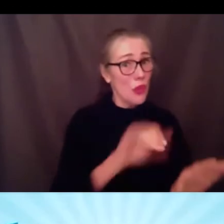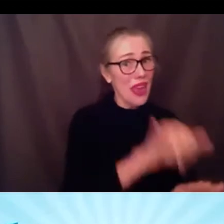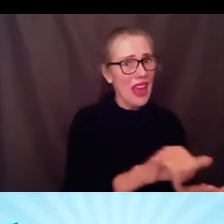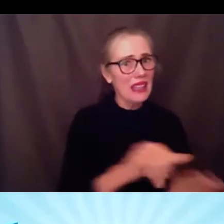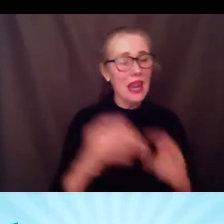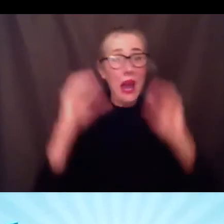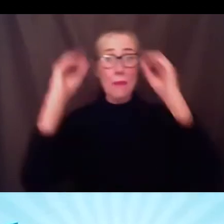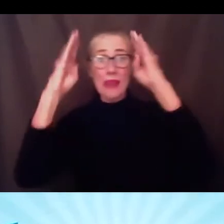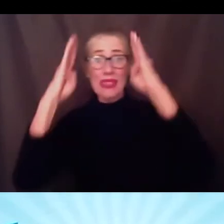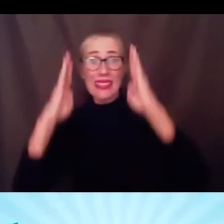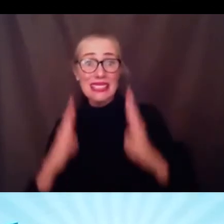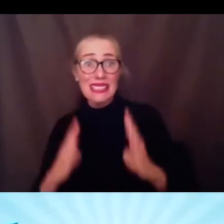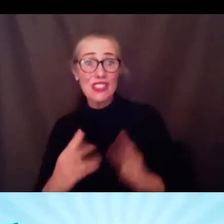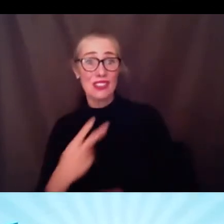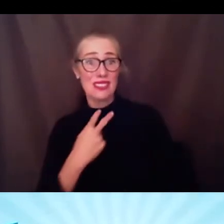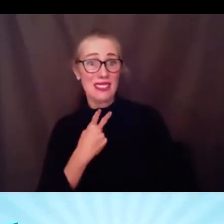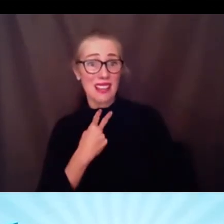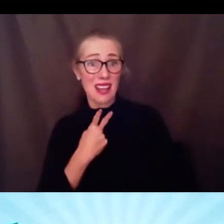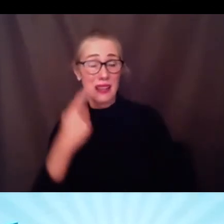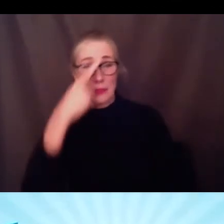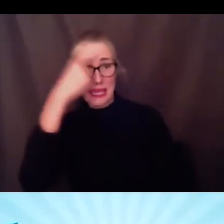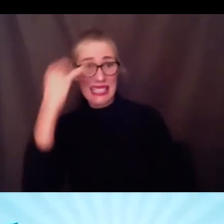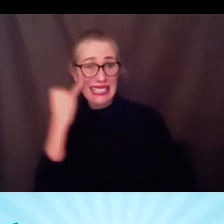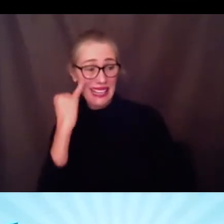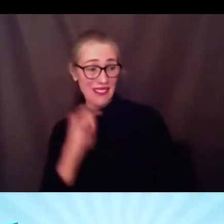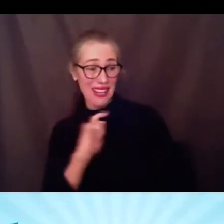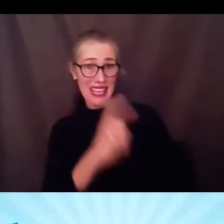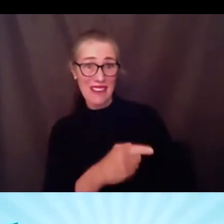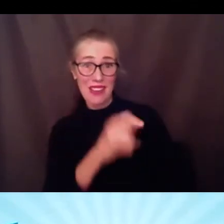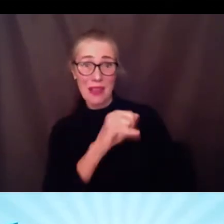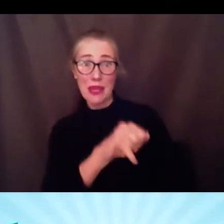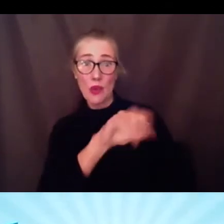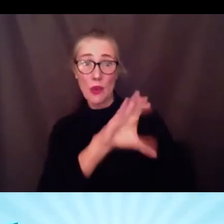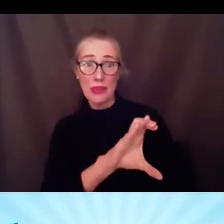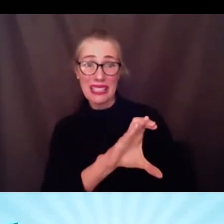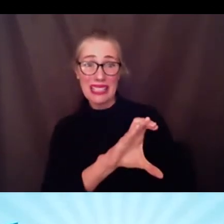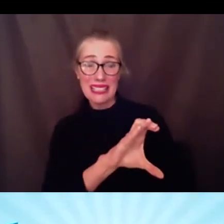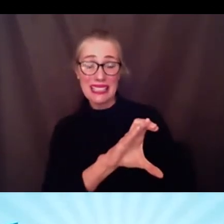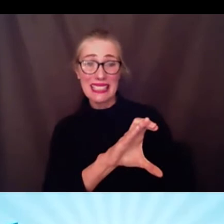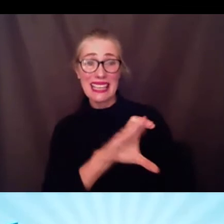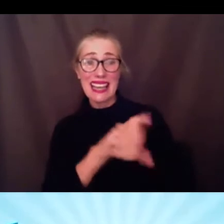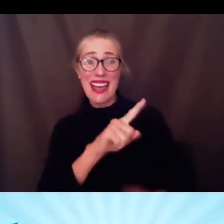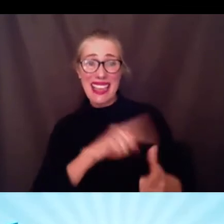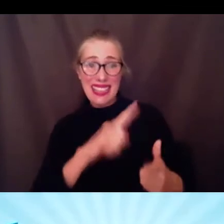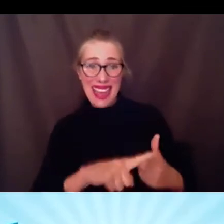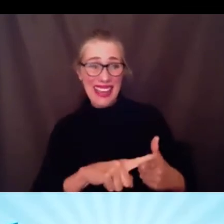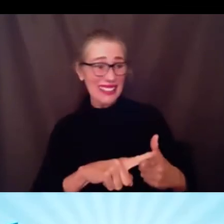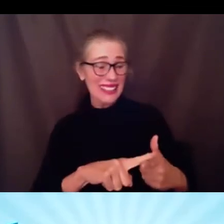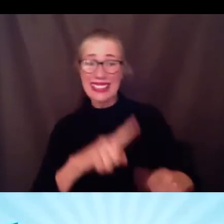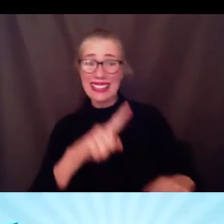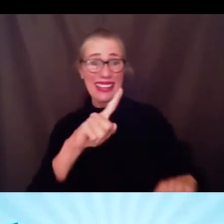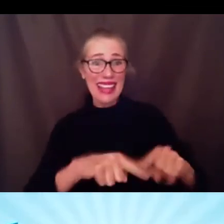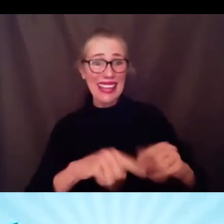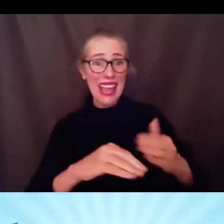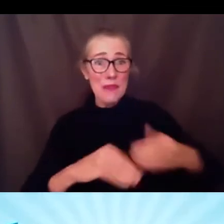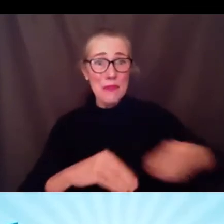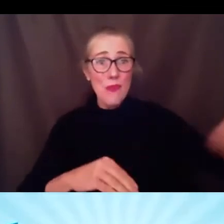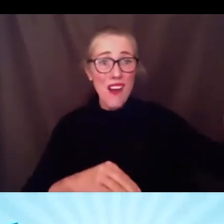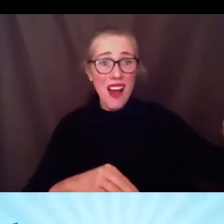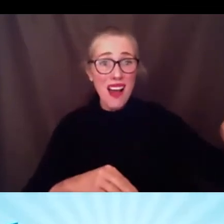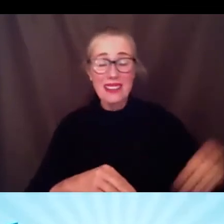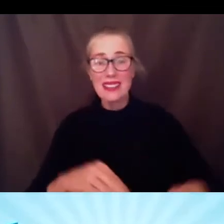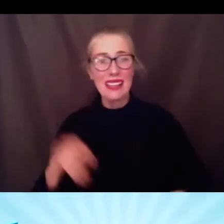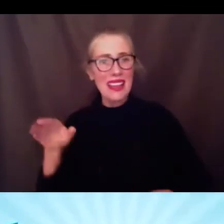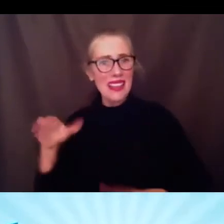new students and perhaps we can devote some funding so that we can have a teacher on special